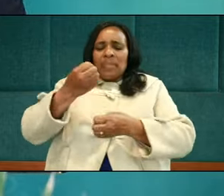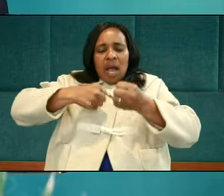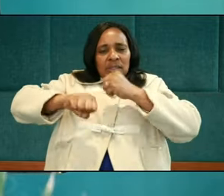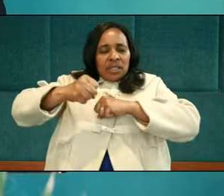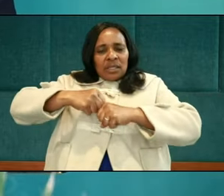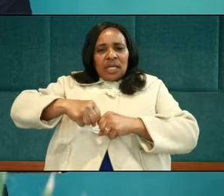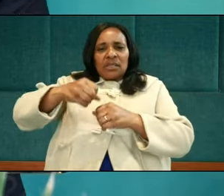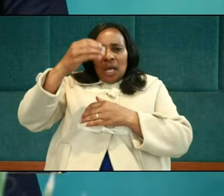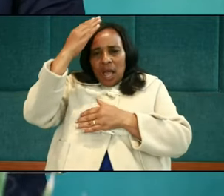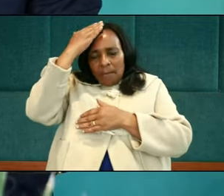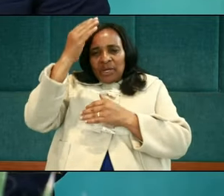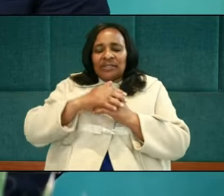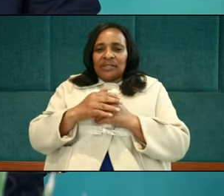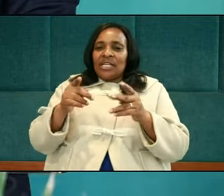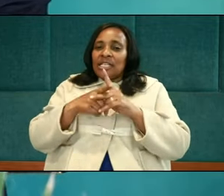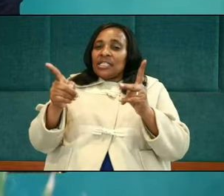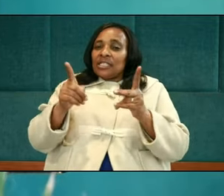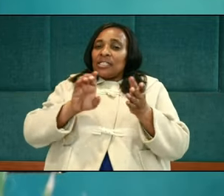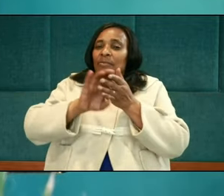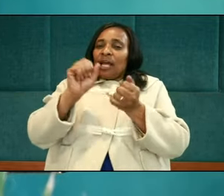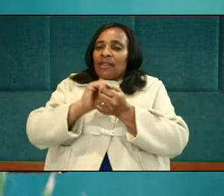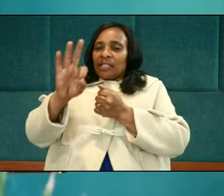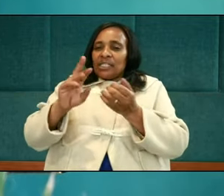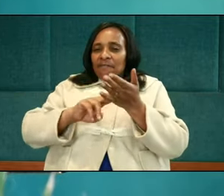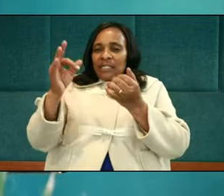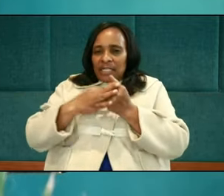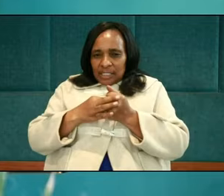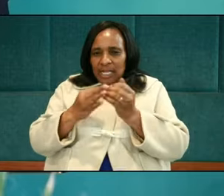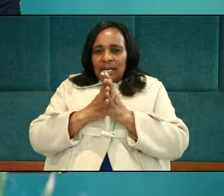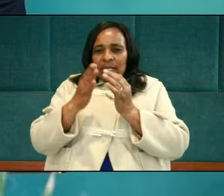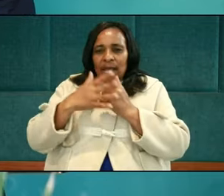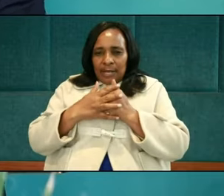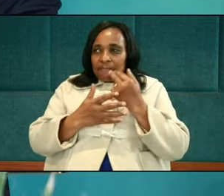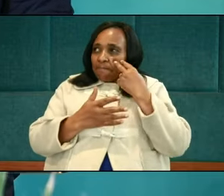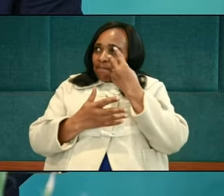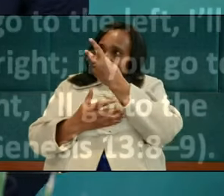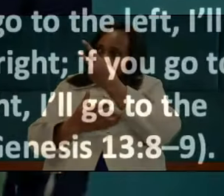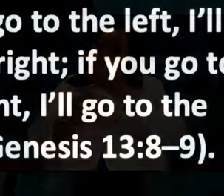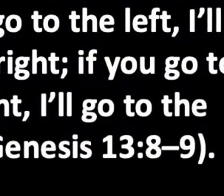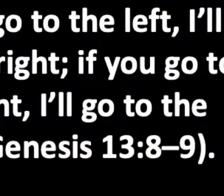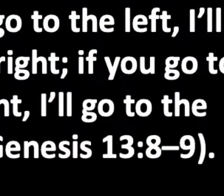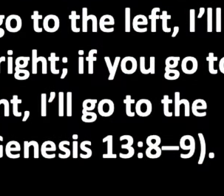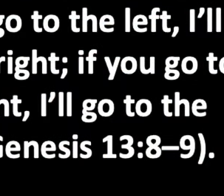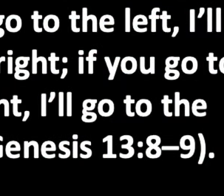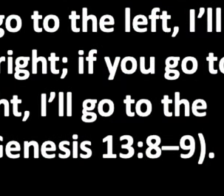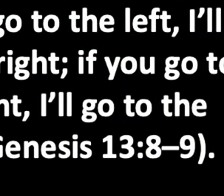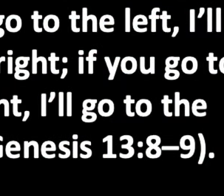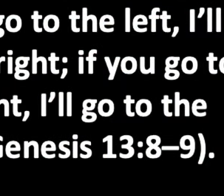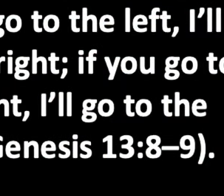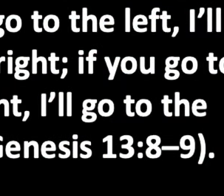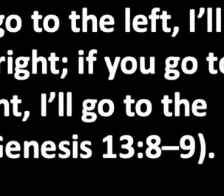by doing this. Genesis chapter 13, verses 8 and 9. The Bible says, Abraham